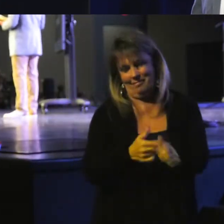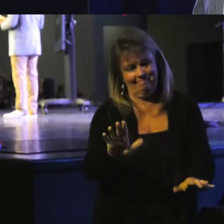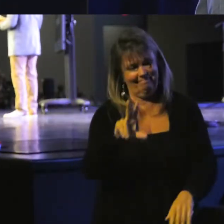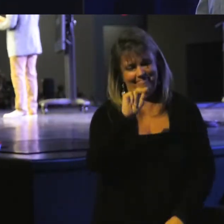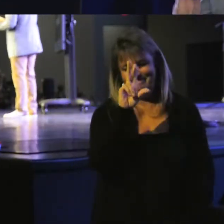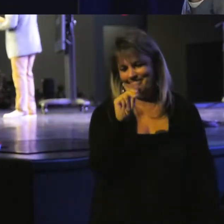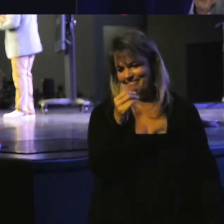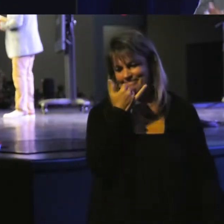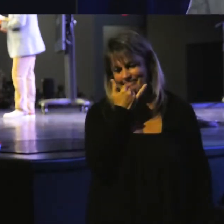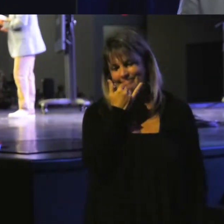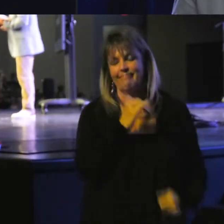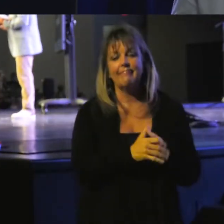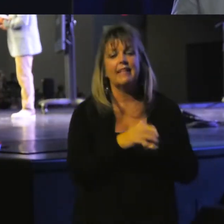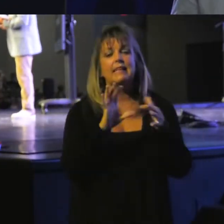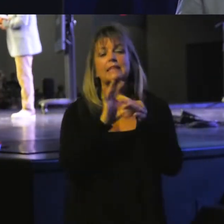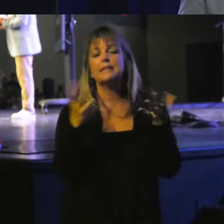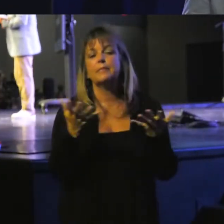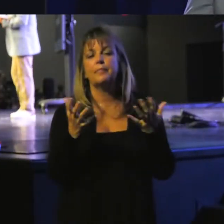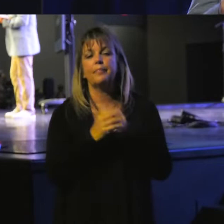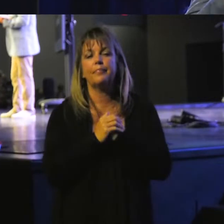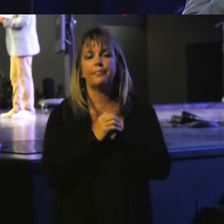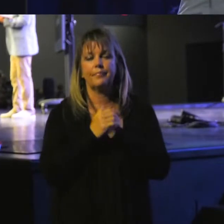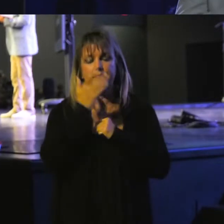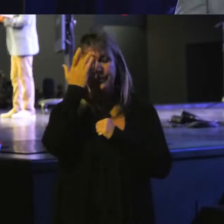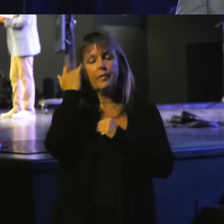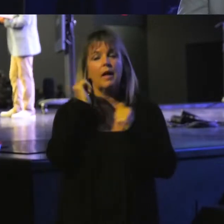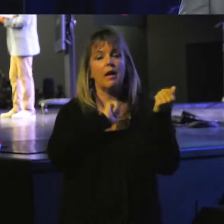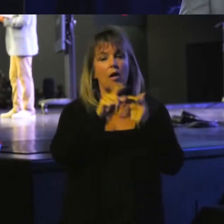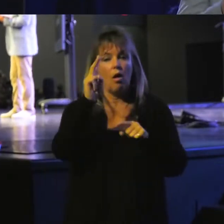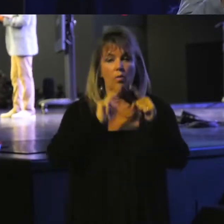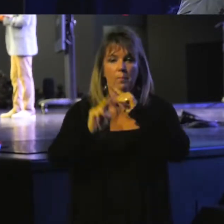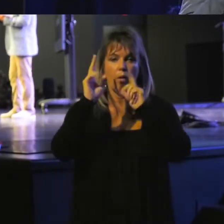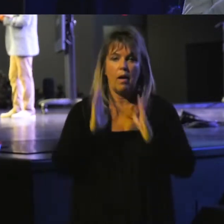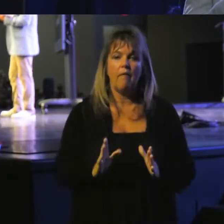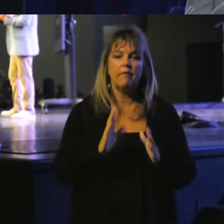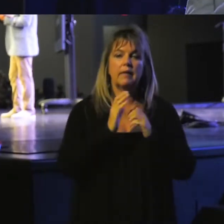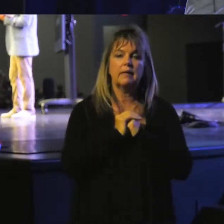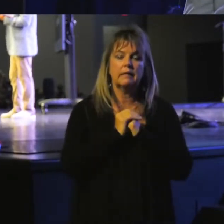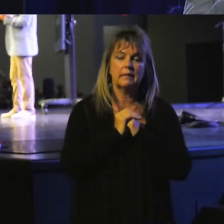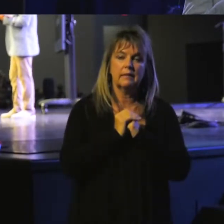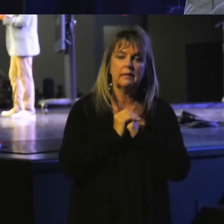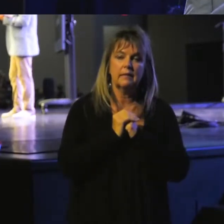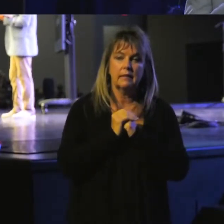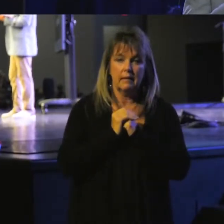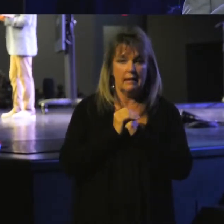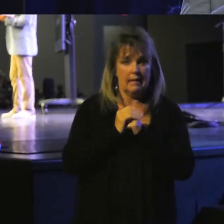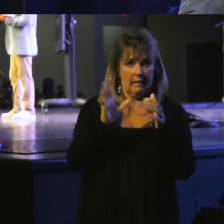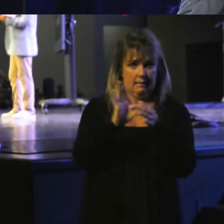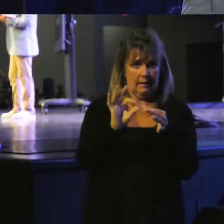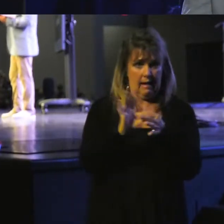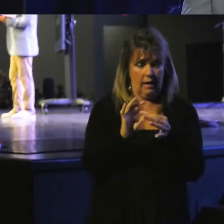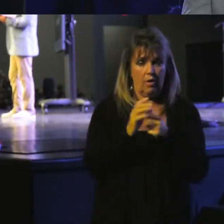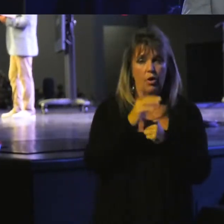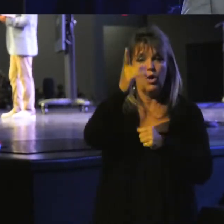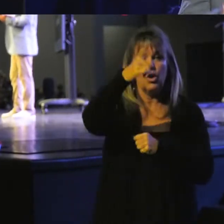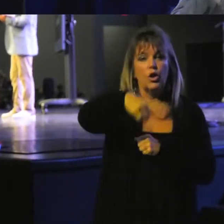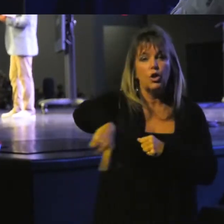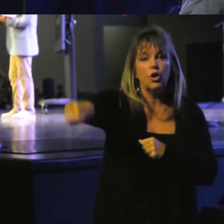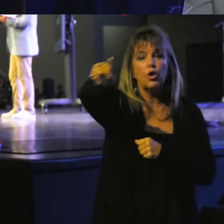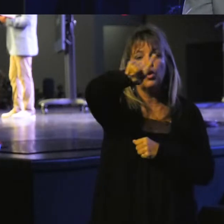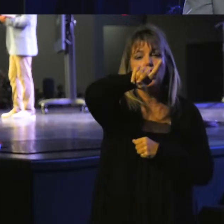said. This is what it says. And all the prophets laid hold of him saying, you